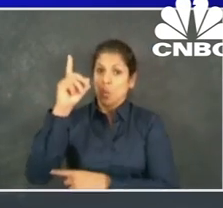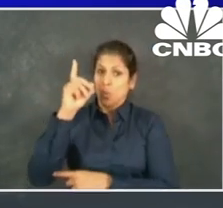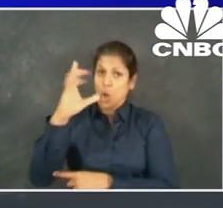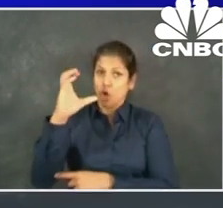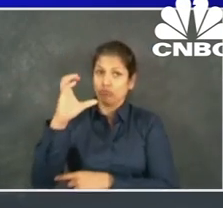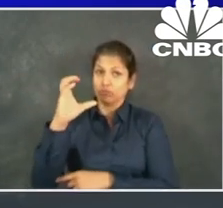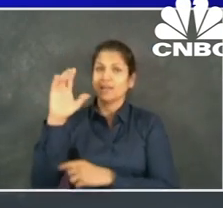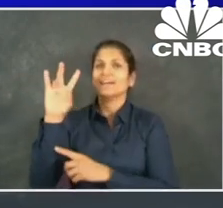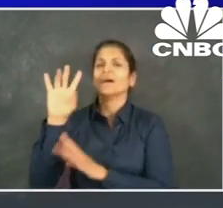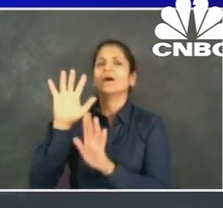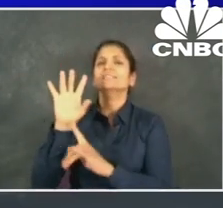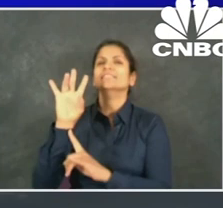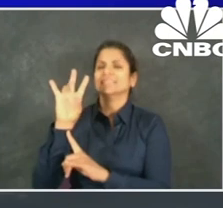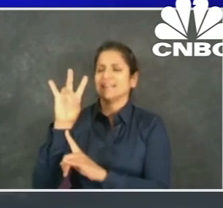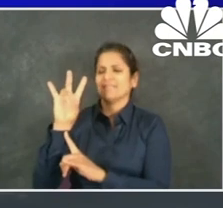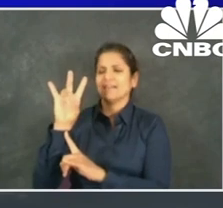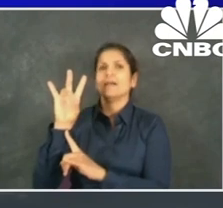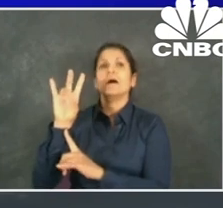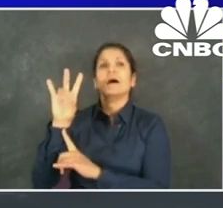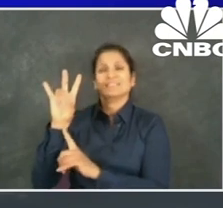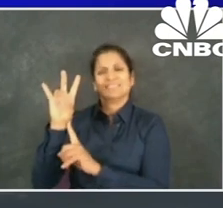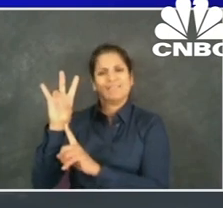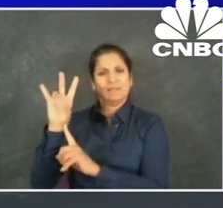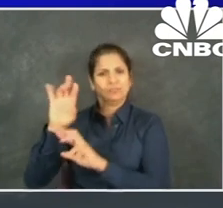streets, and these will all be opening on Monday.